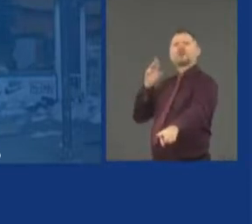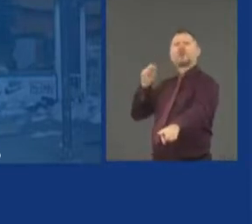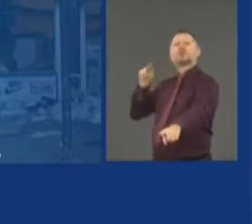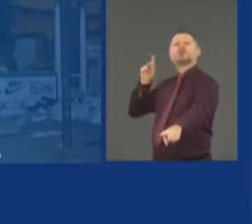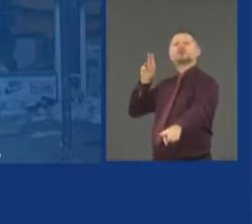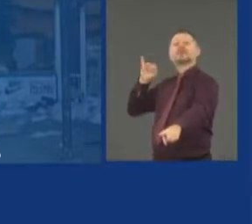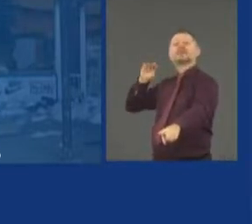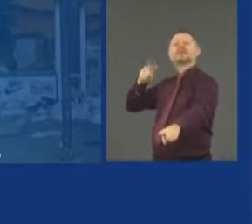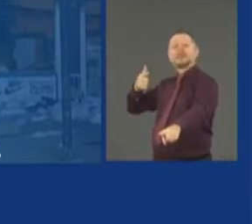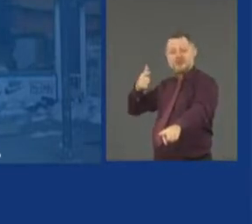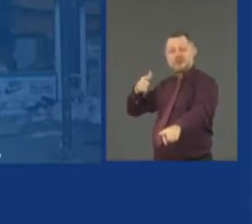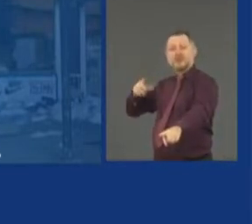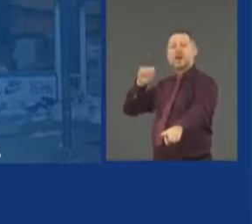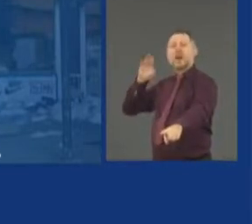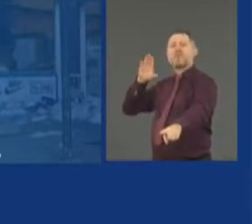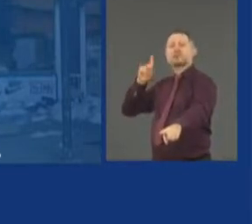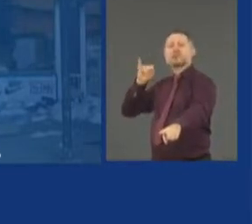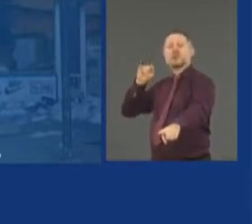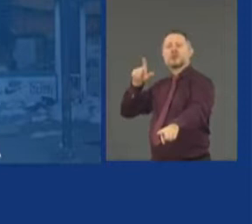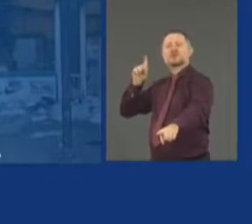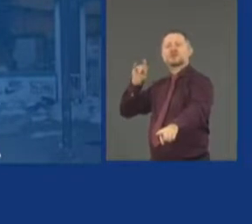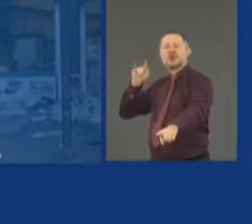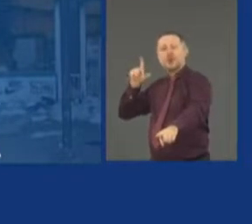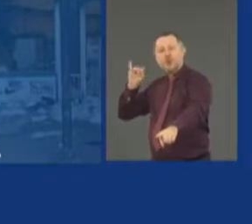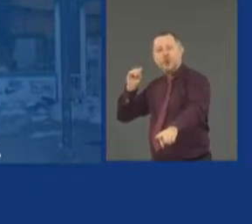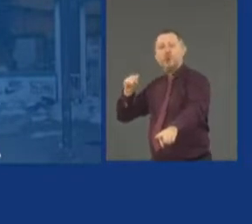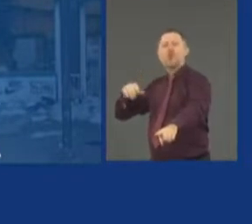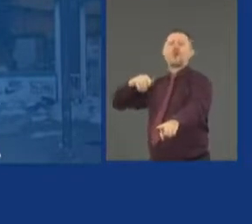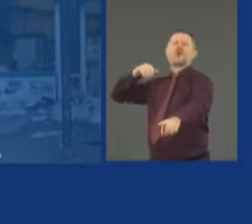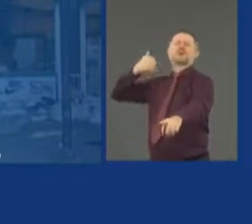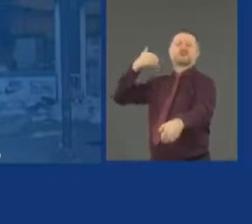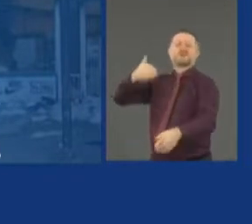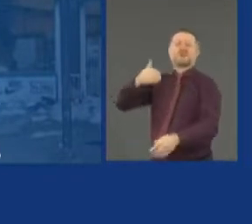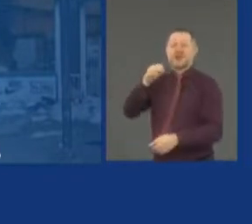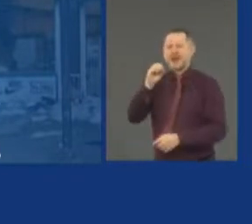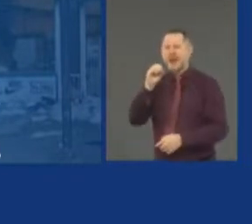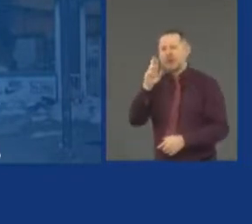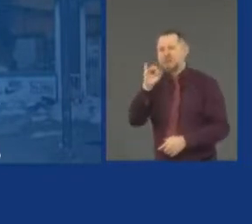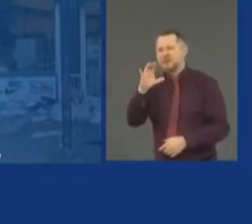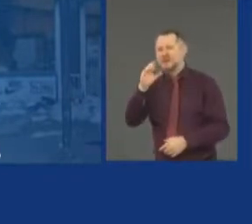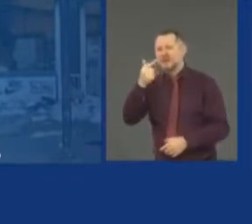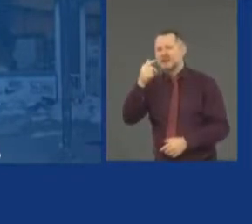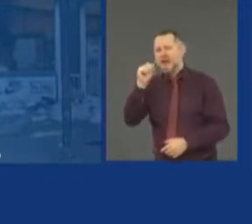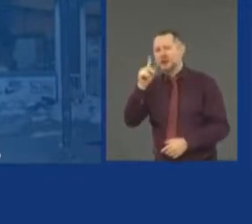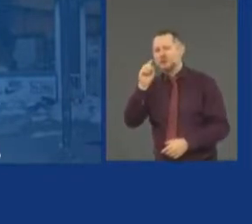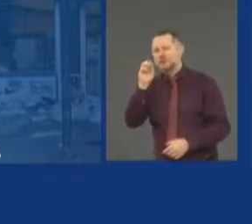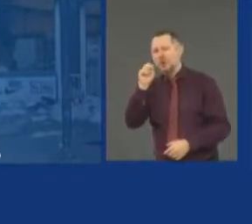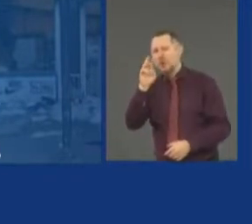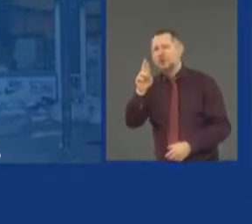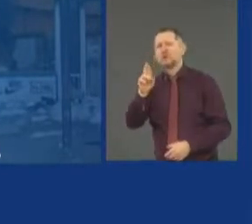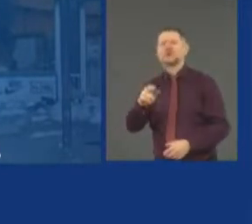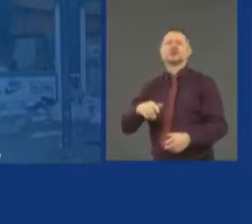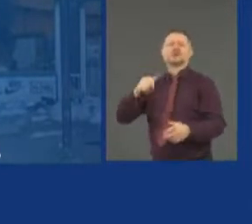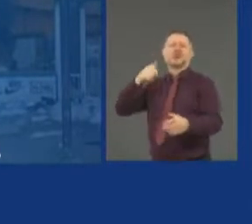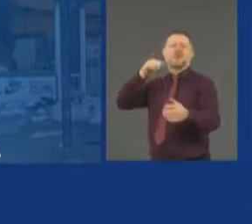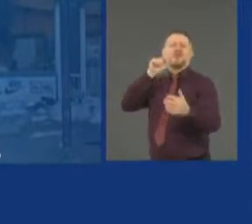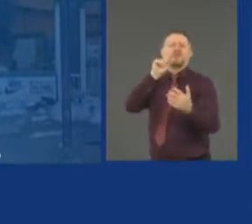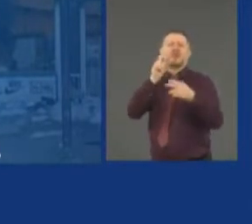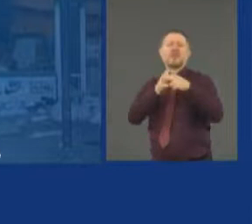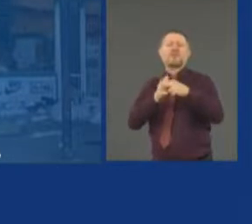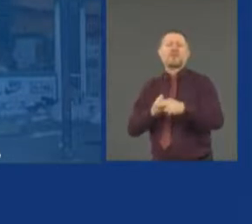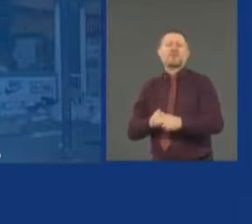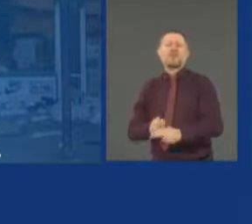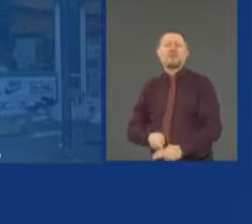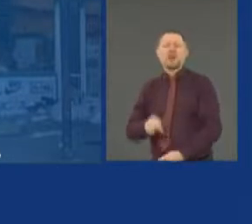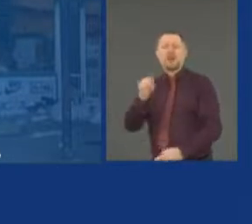and Eric Garner and cases just like it all across this country. And at one point, enough is enough and people say,